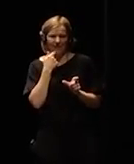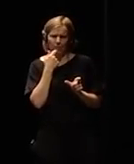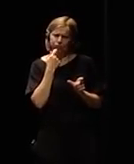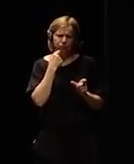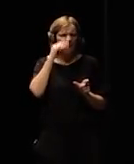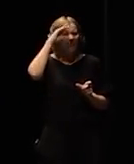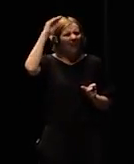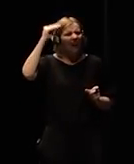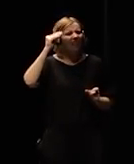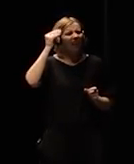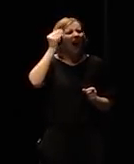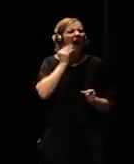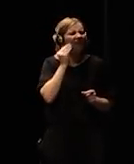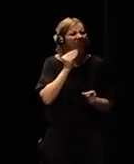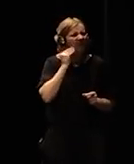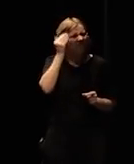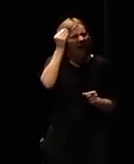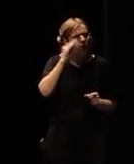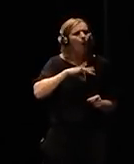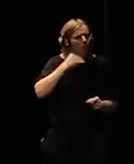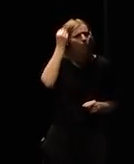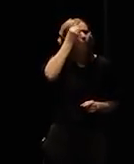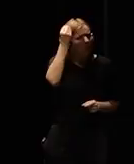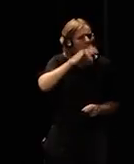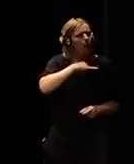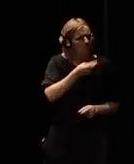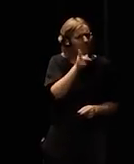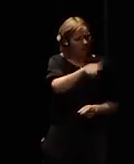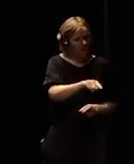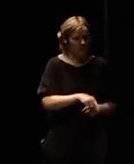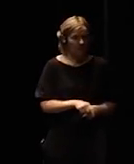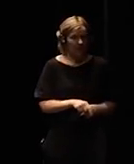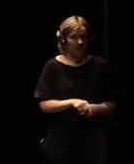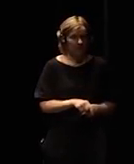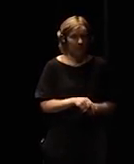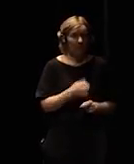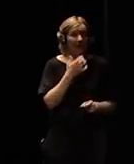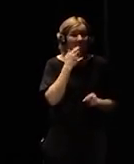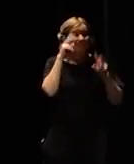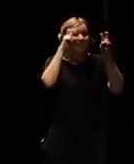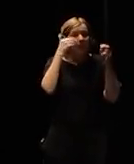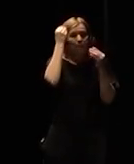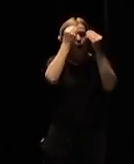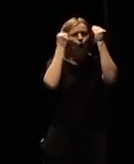now when you think about learning machines cognitive computing they are not learning like we are learning